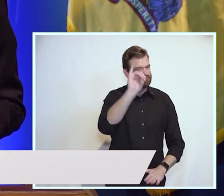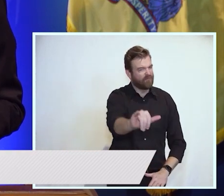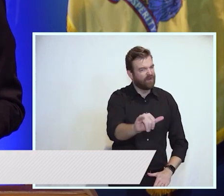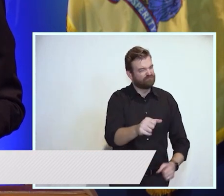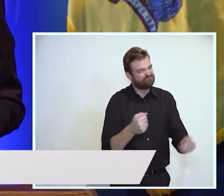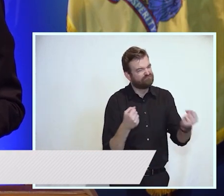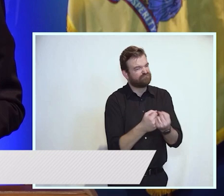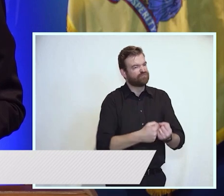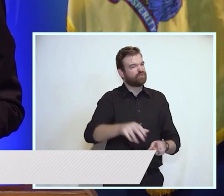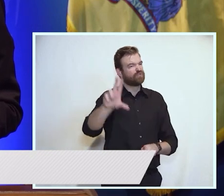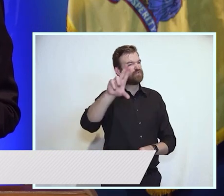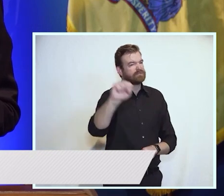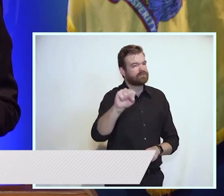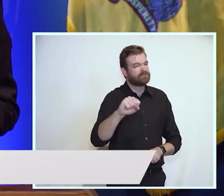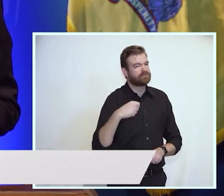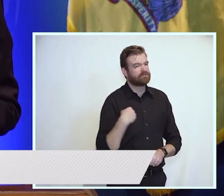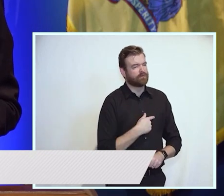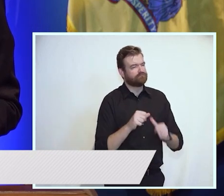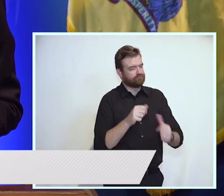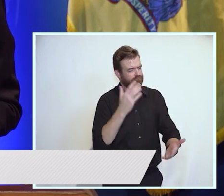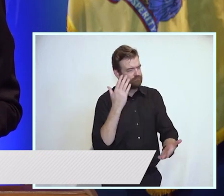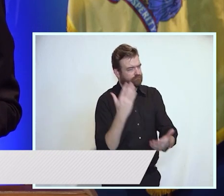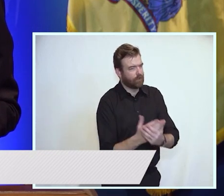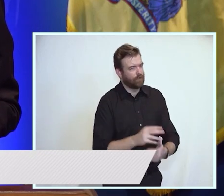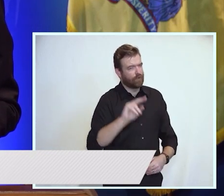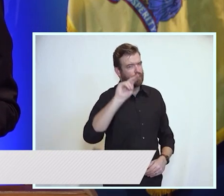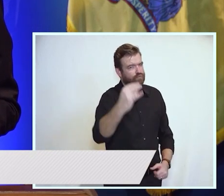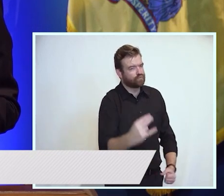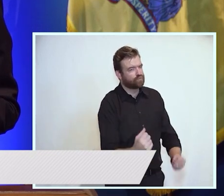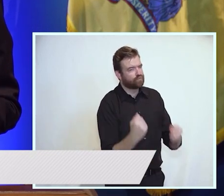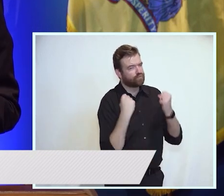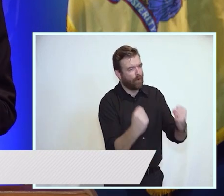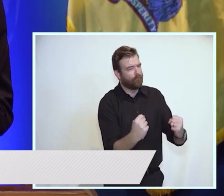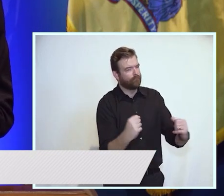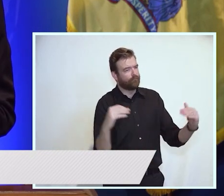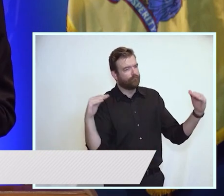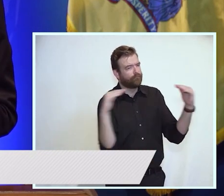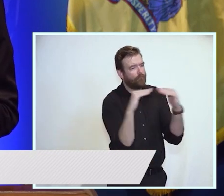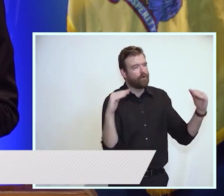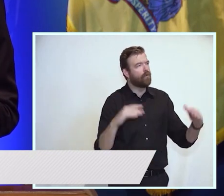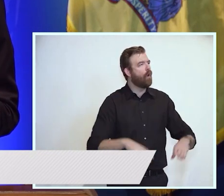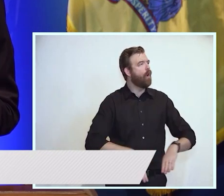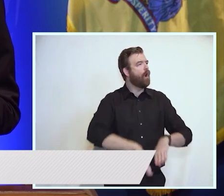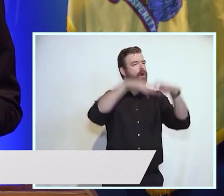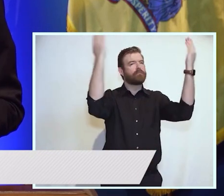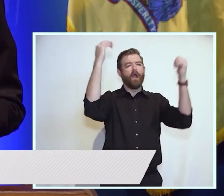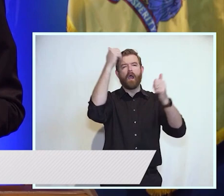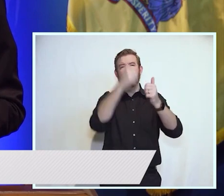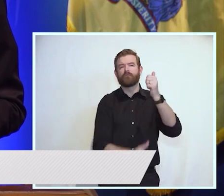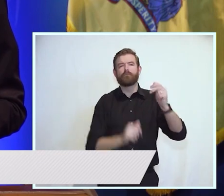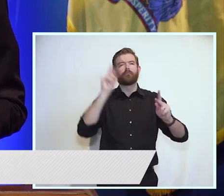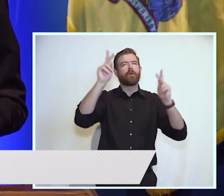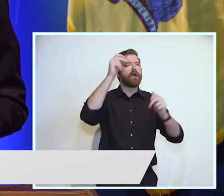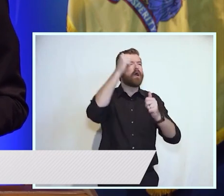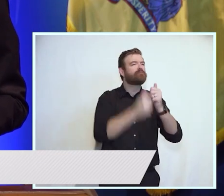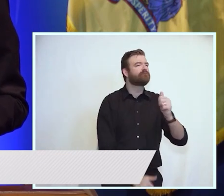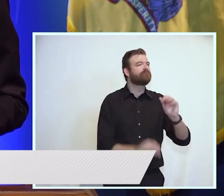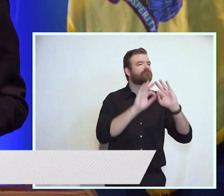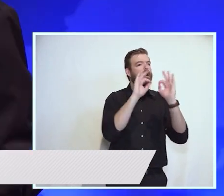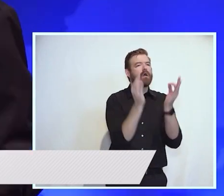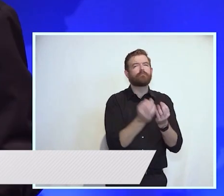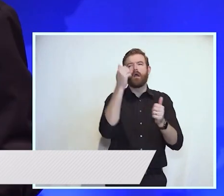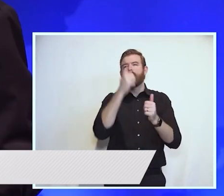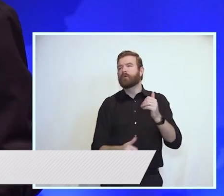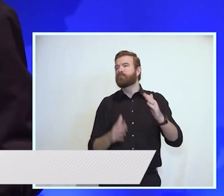promise of a stronger and fairer New Jersey is real and that it's open to every resident, every family, and every